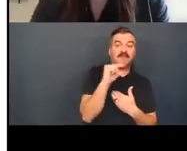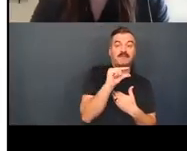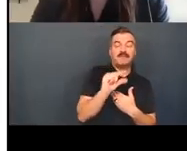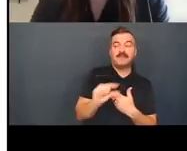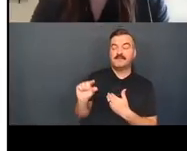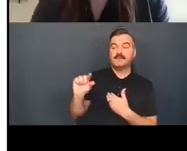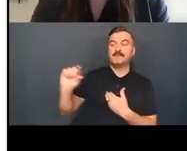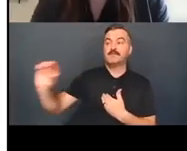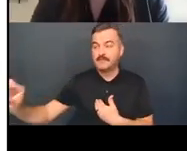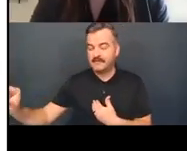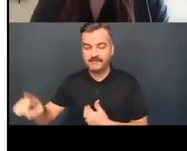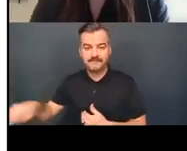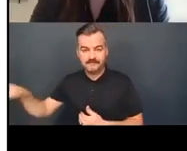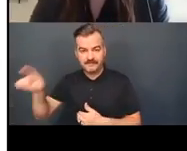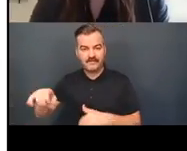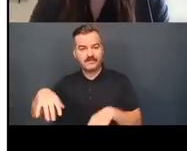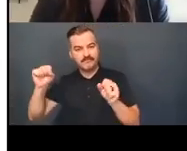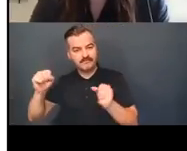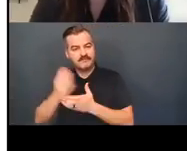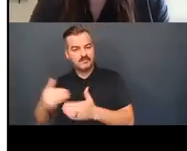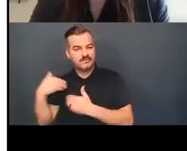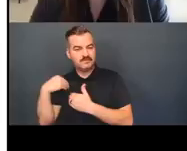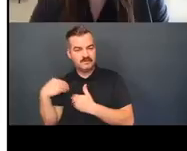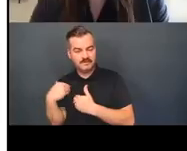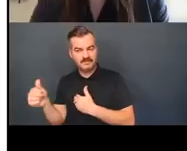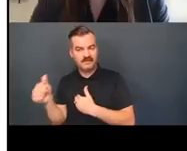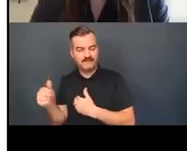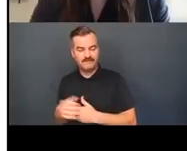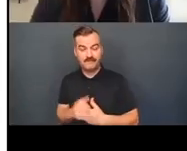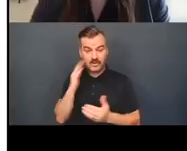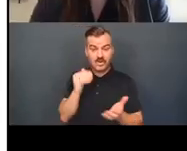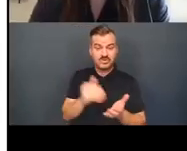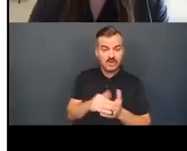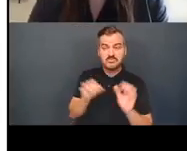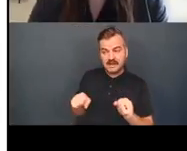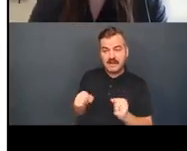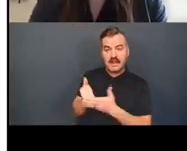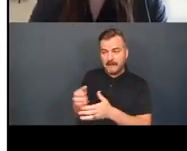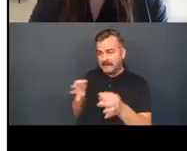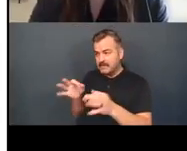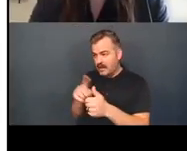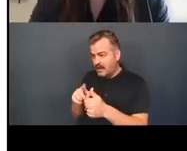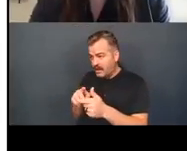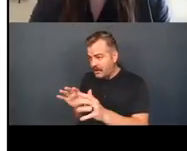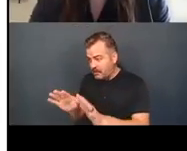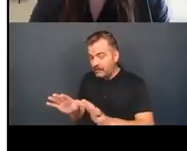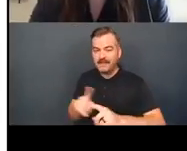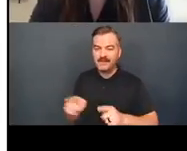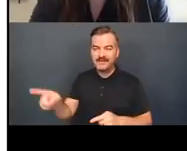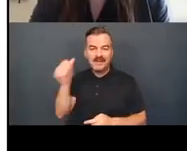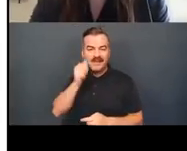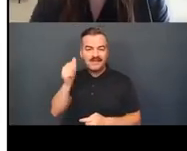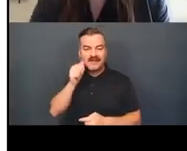perform it to the client. Although the physician's guidance is helpful and possibly reassuring, the daily or